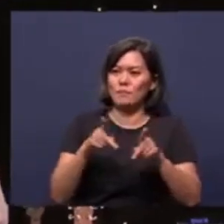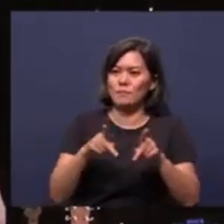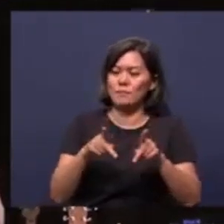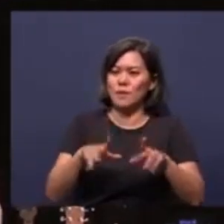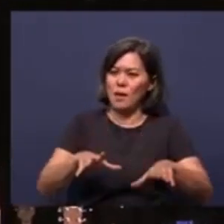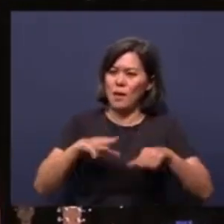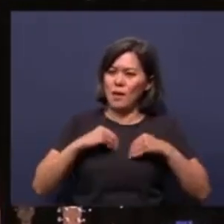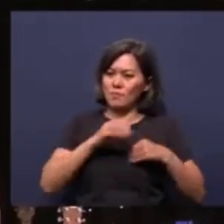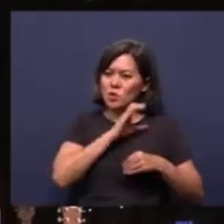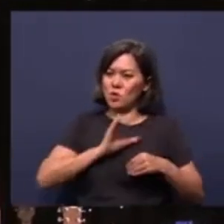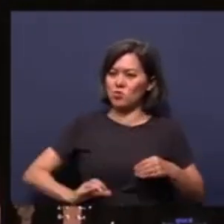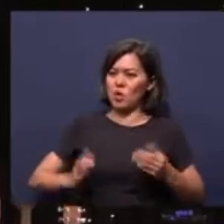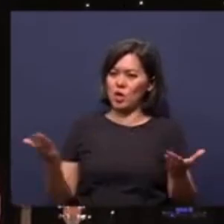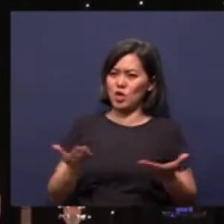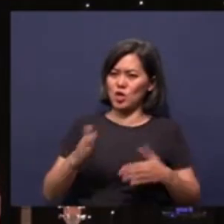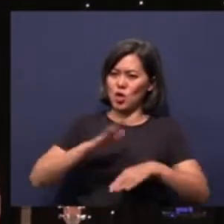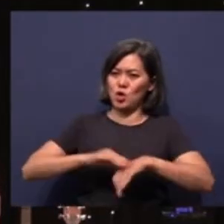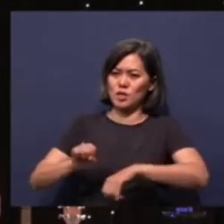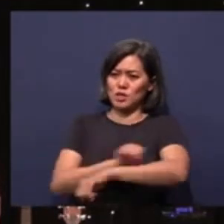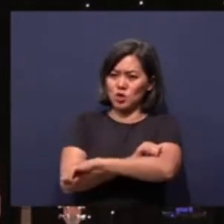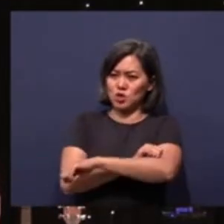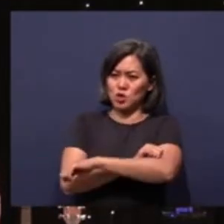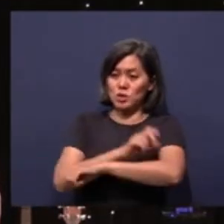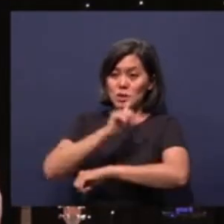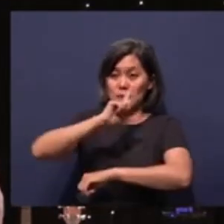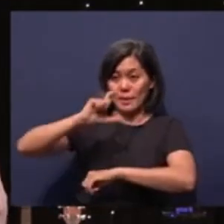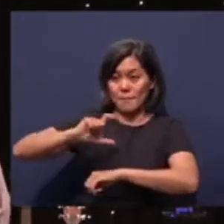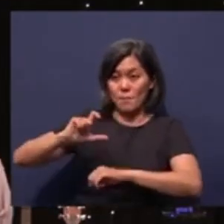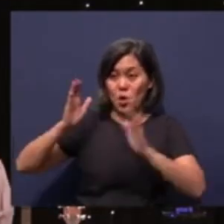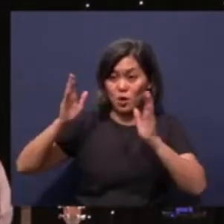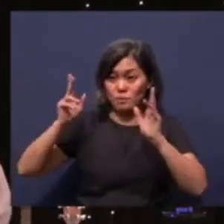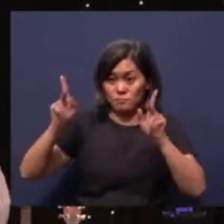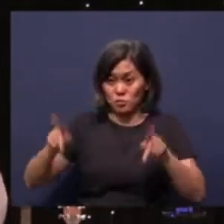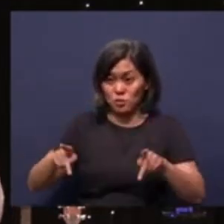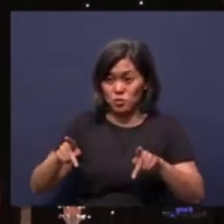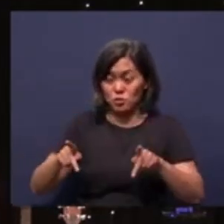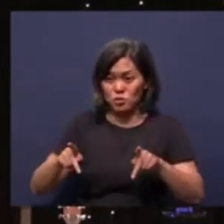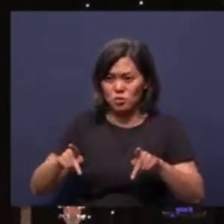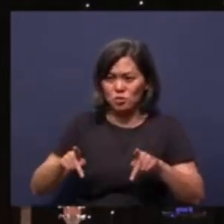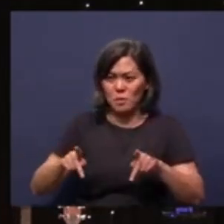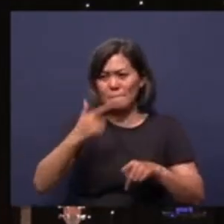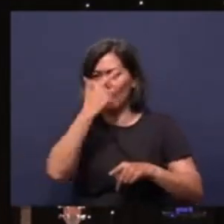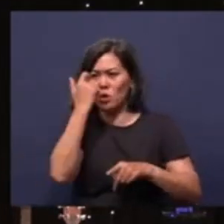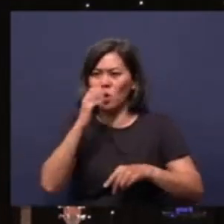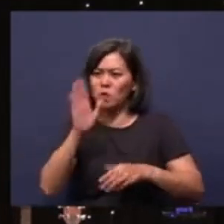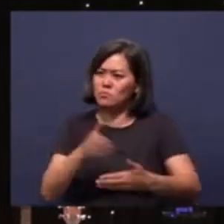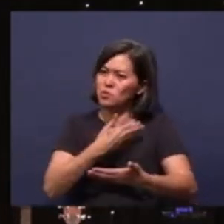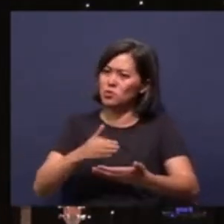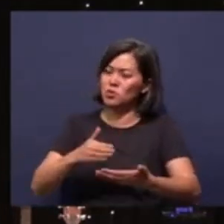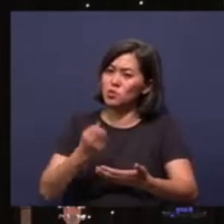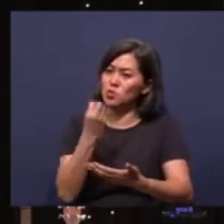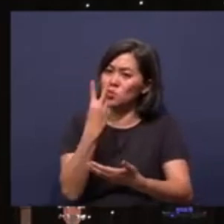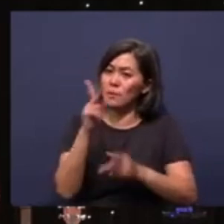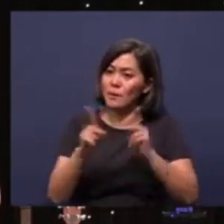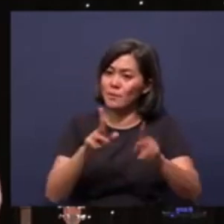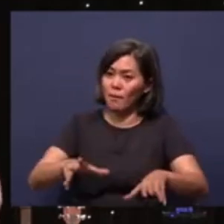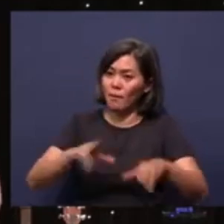Christ here in this stage, Nepalese, just because of the music only. 12 people accepted.